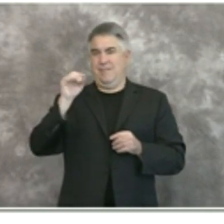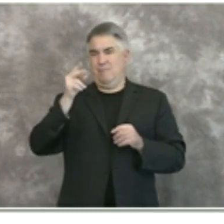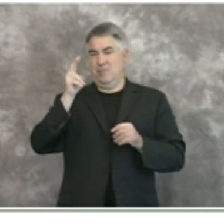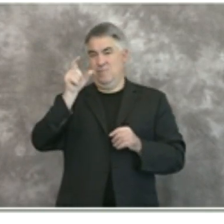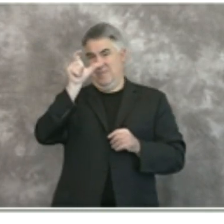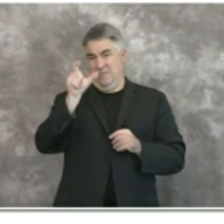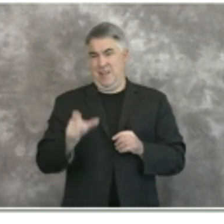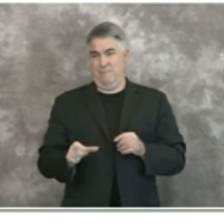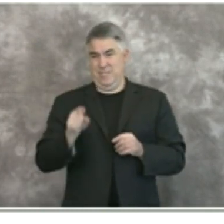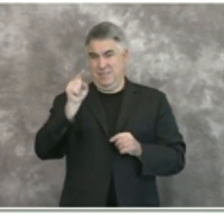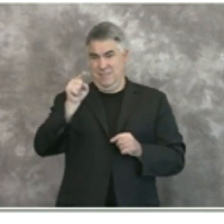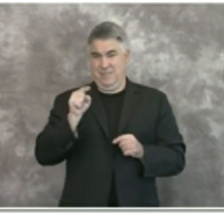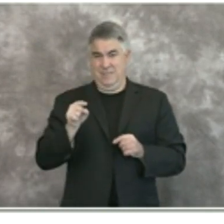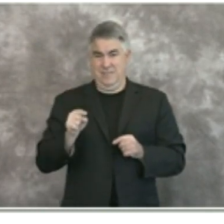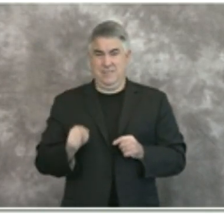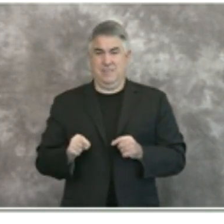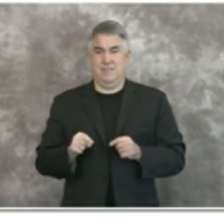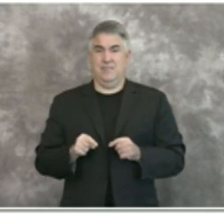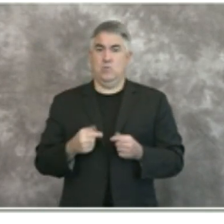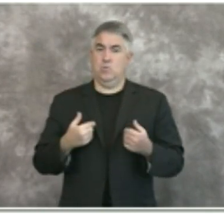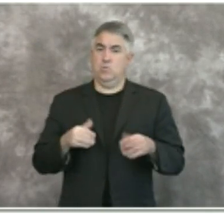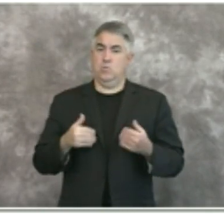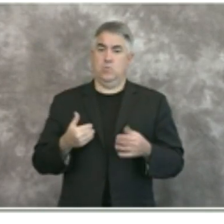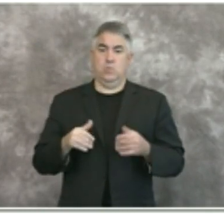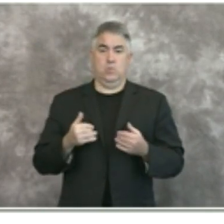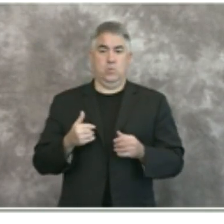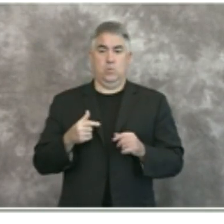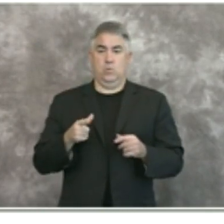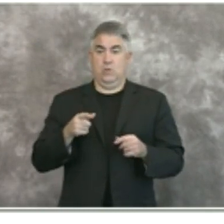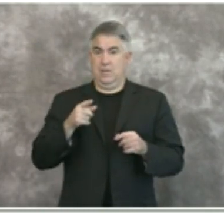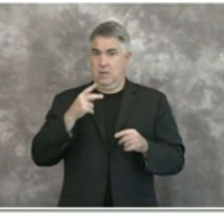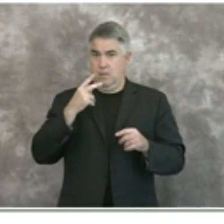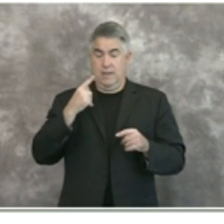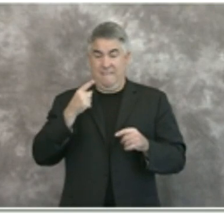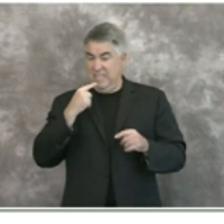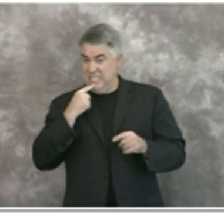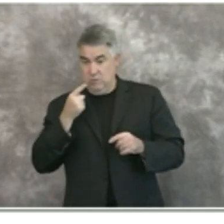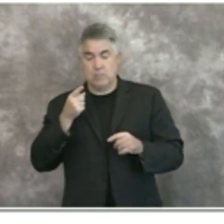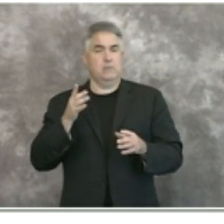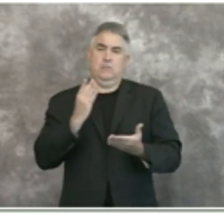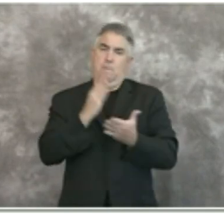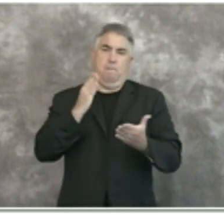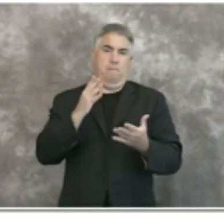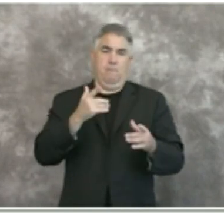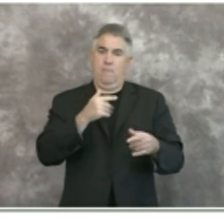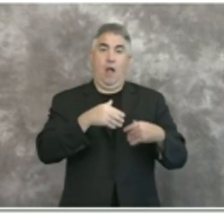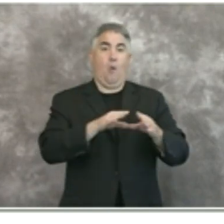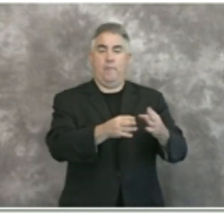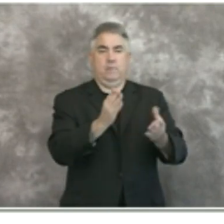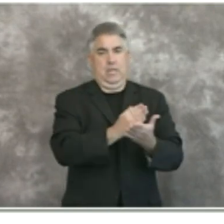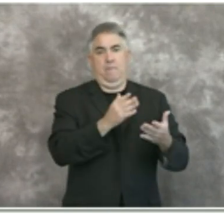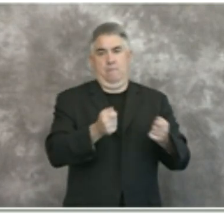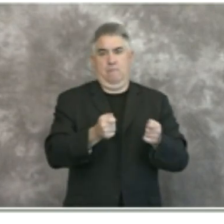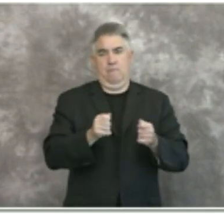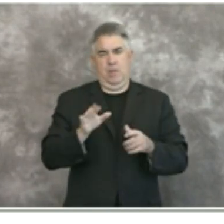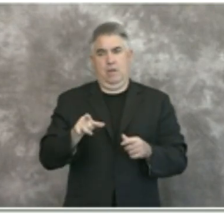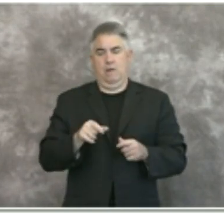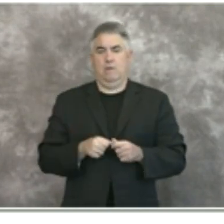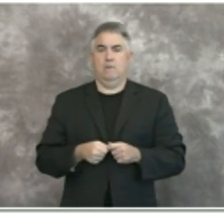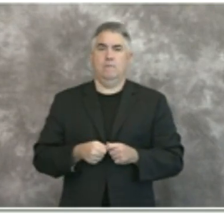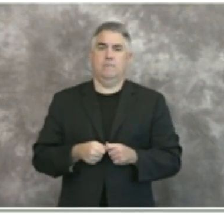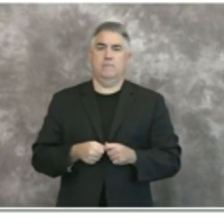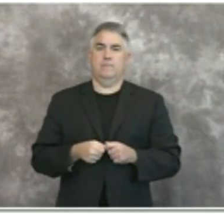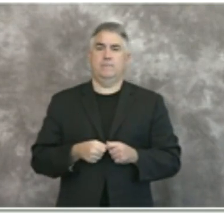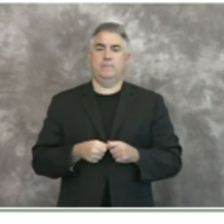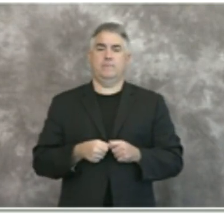by itself is enough for us to have to take action and i walk through the range of actions if those three are